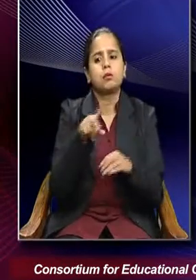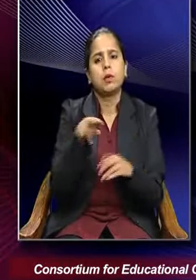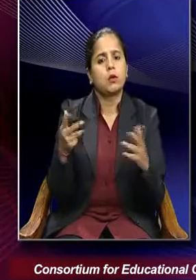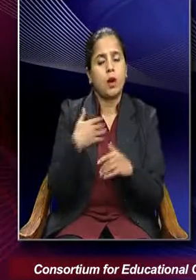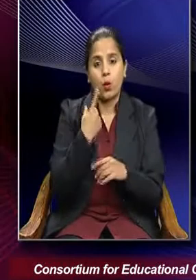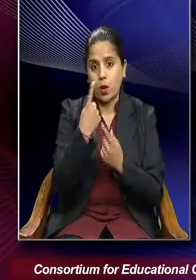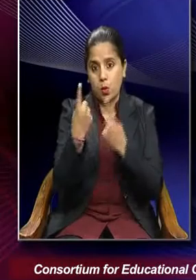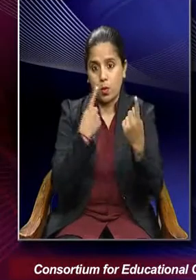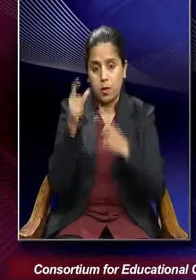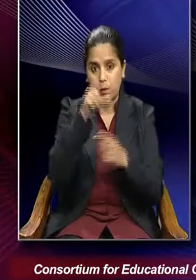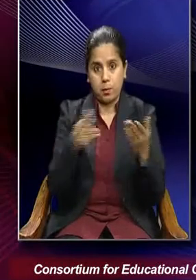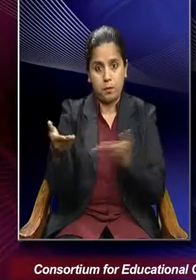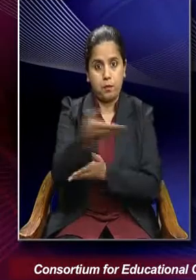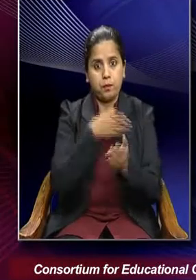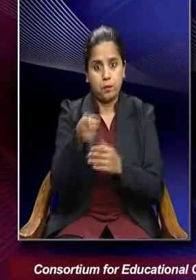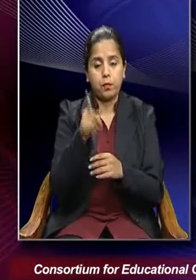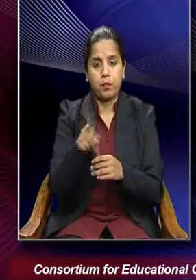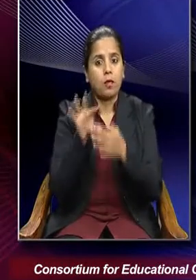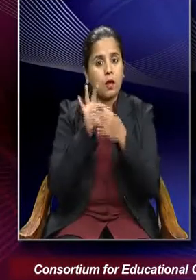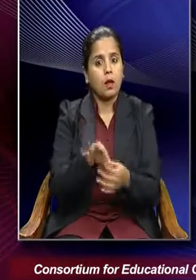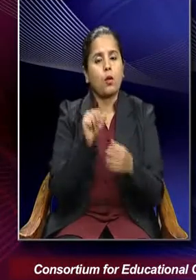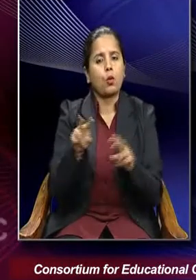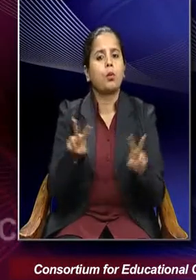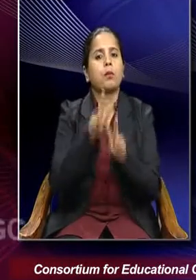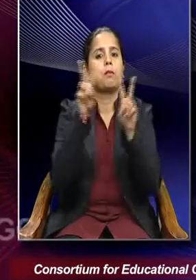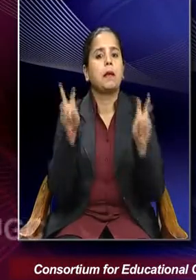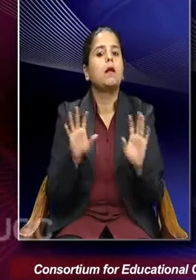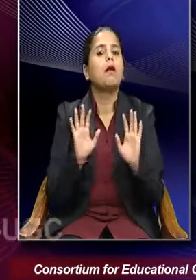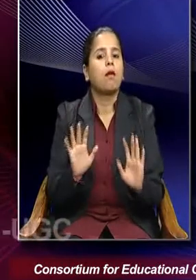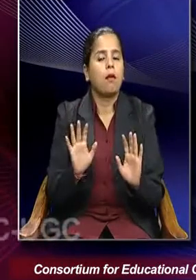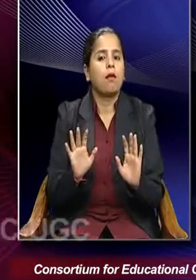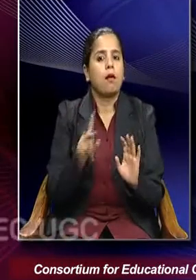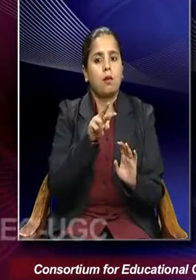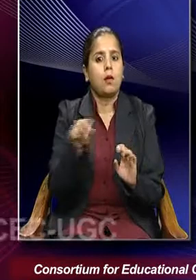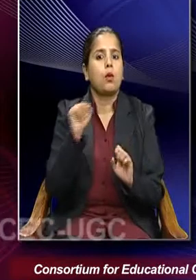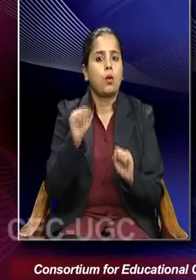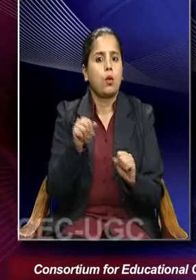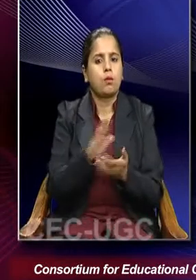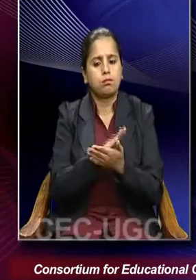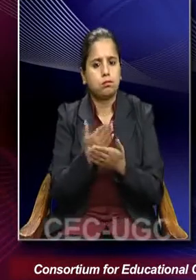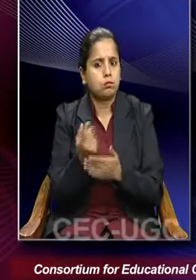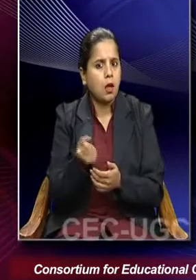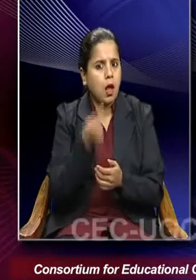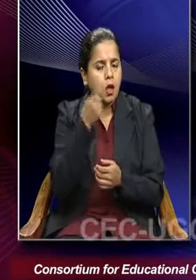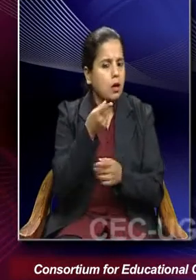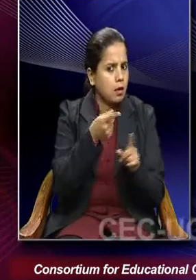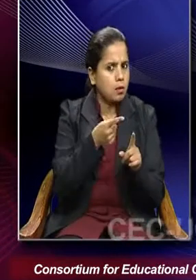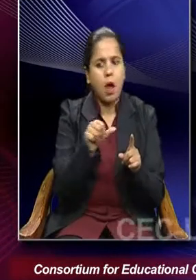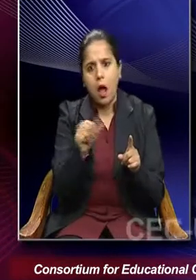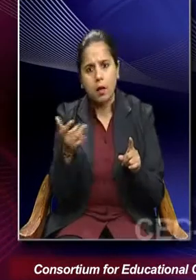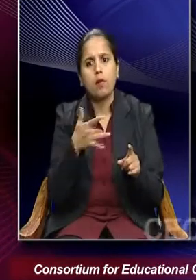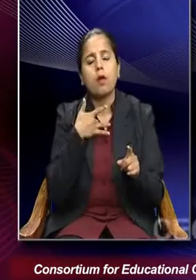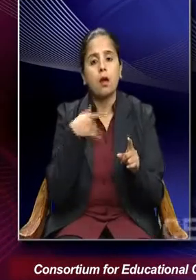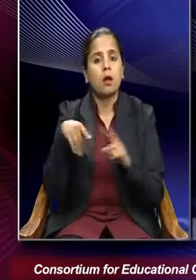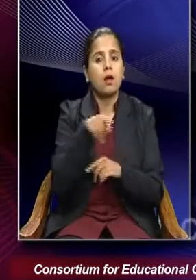individual attaches subjective meaning and interprets those of the other. So the